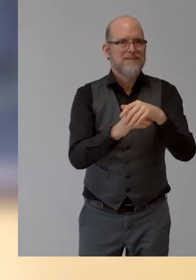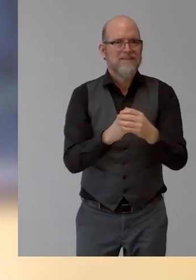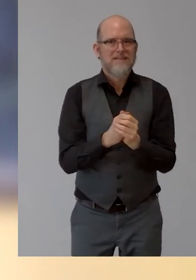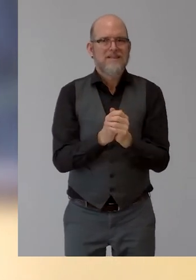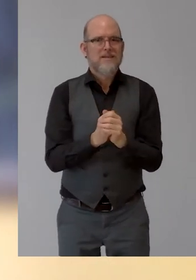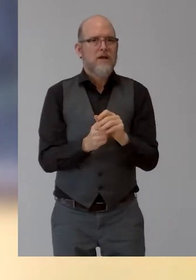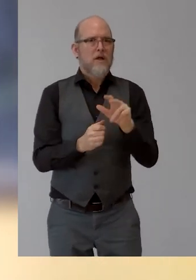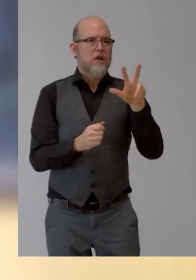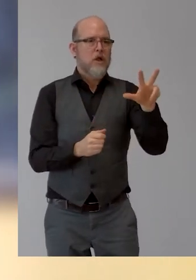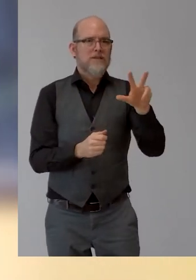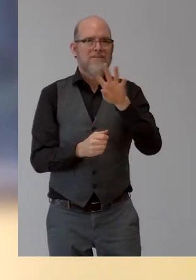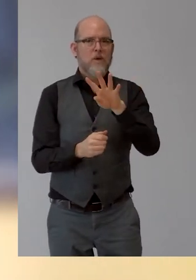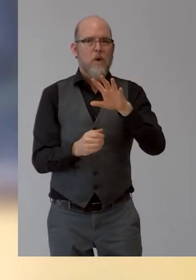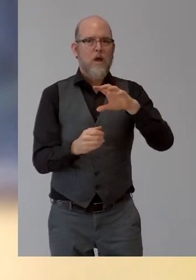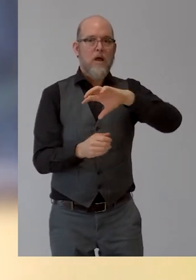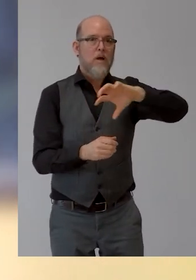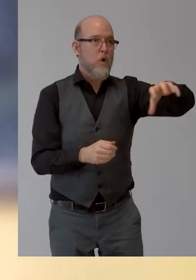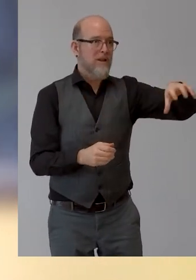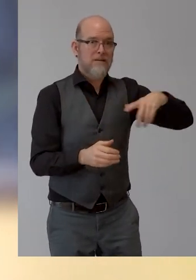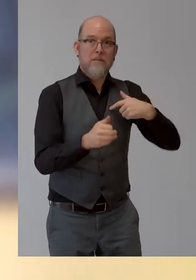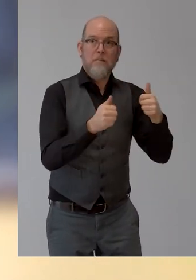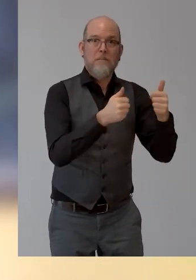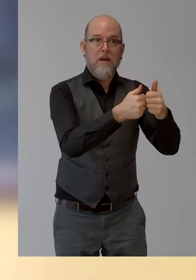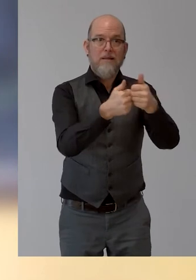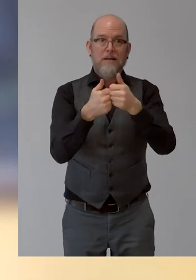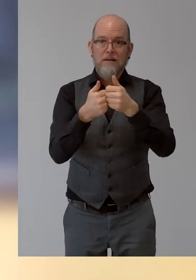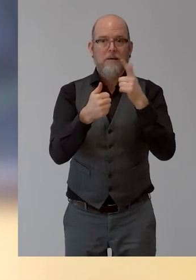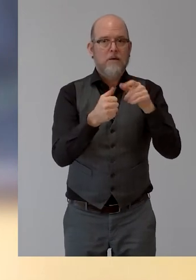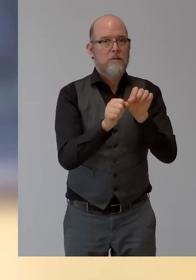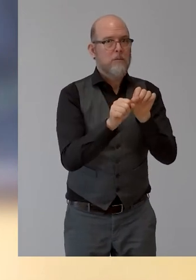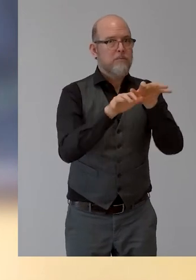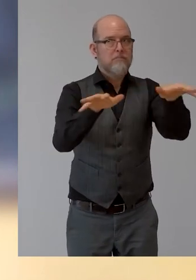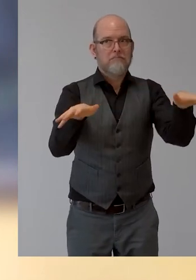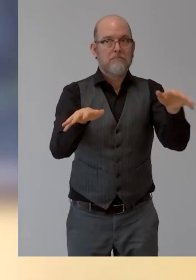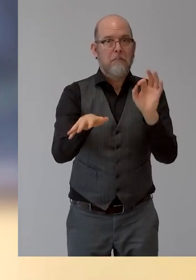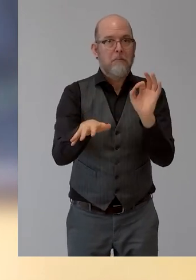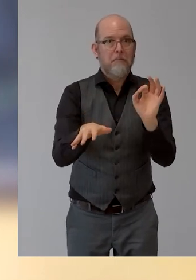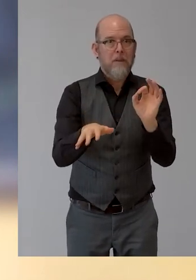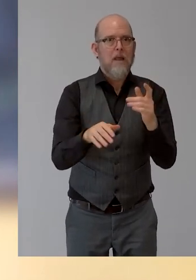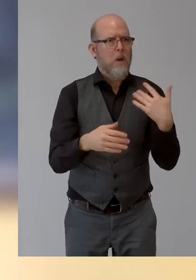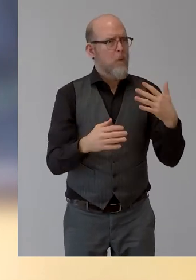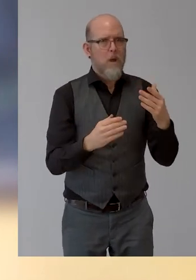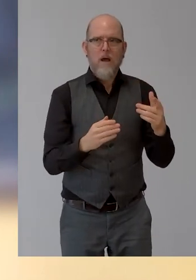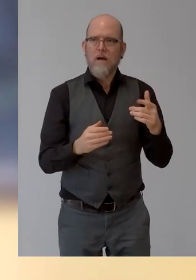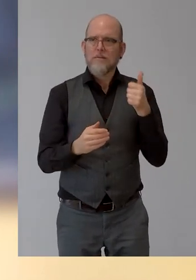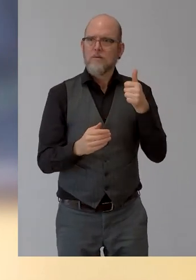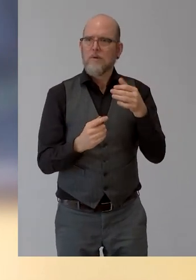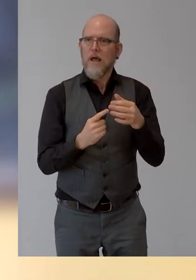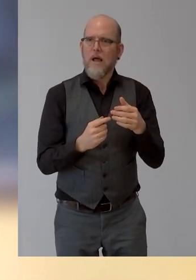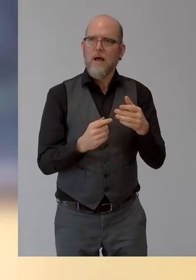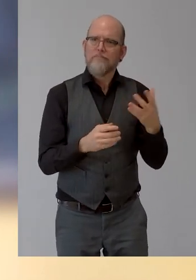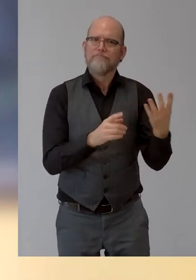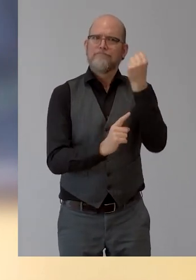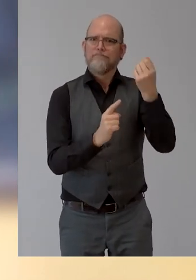limb is high performance, it is low weight, it's low